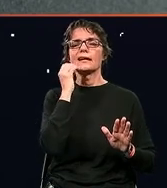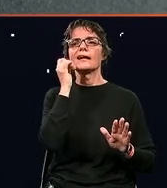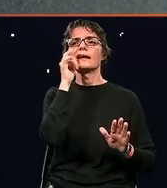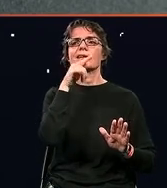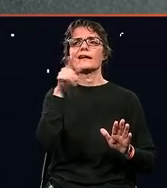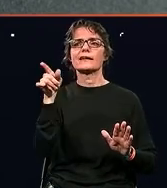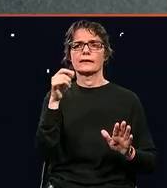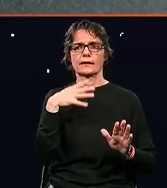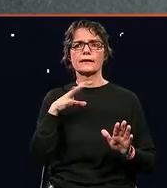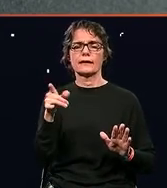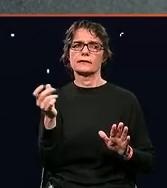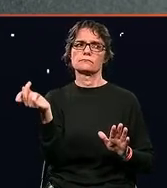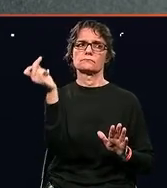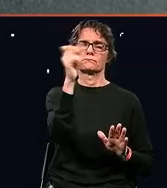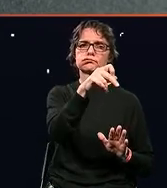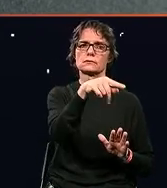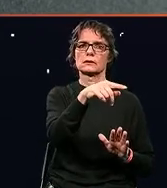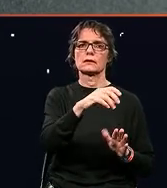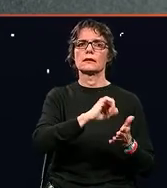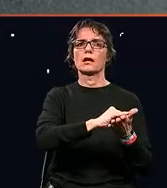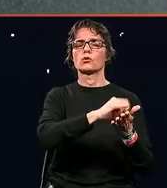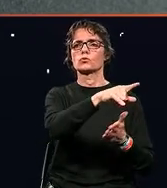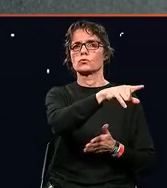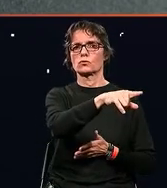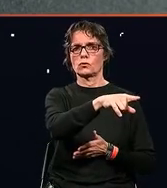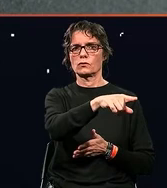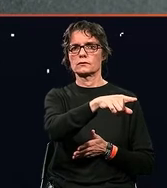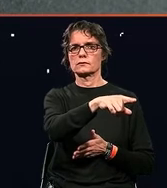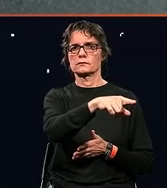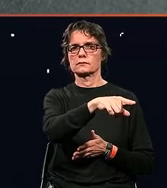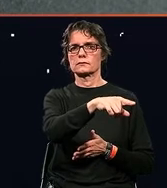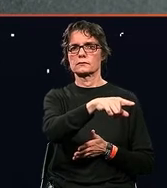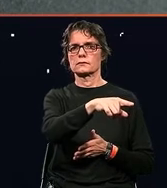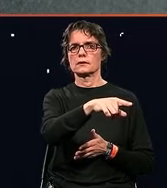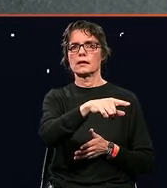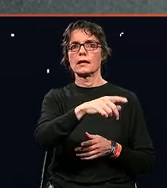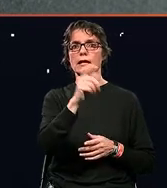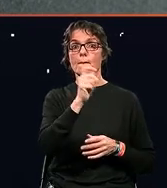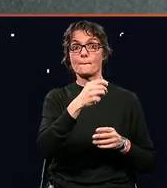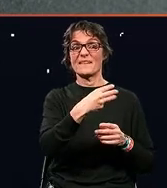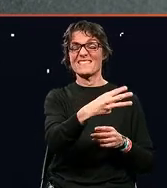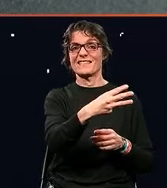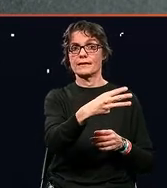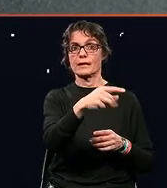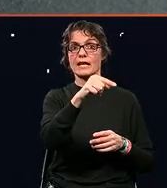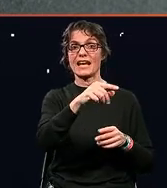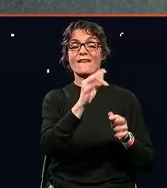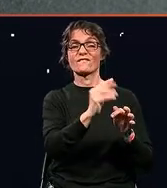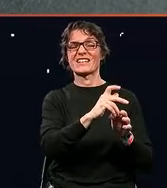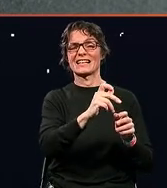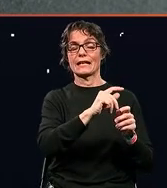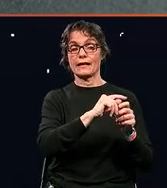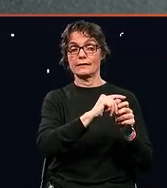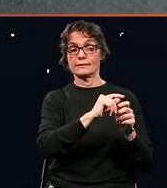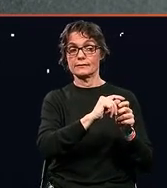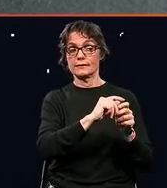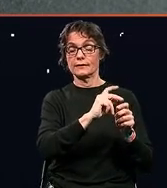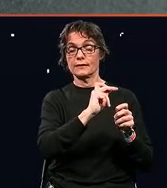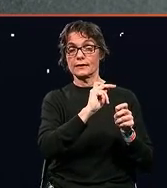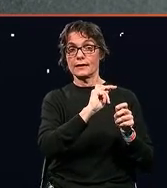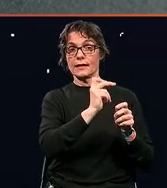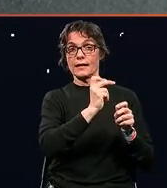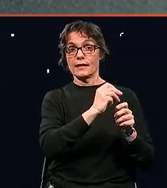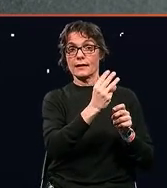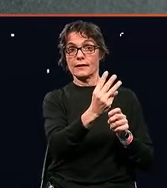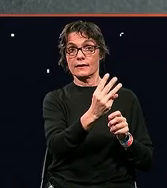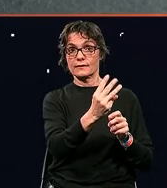to go to New York in the next three months and stay for two years and live on